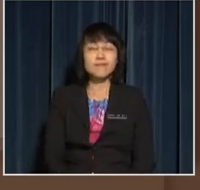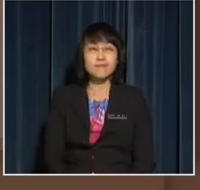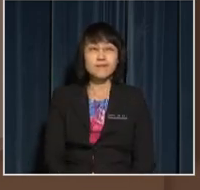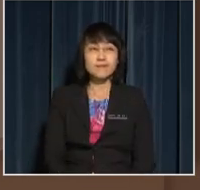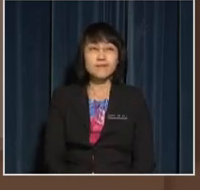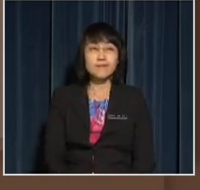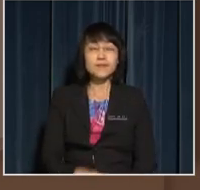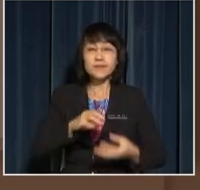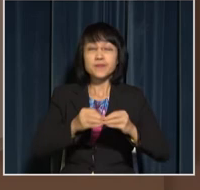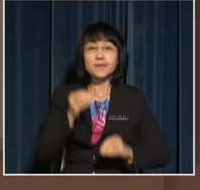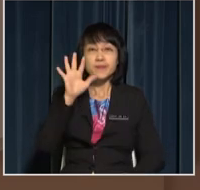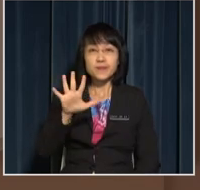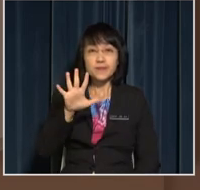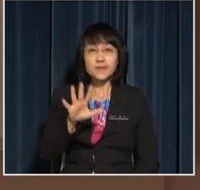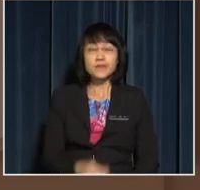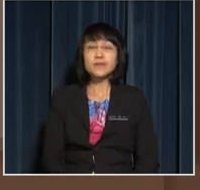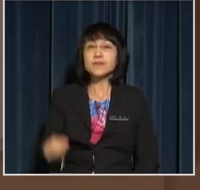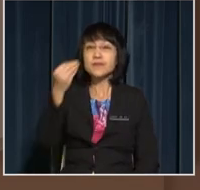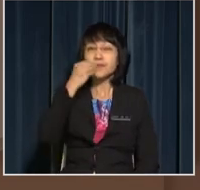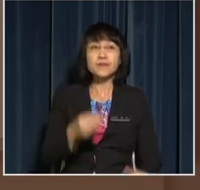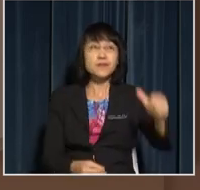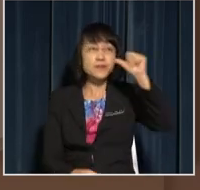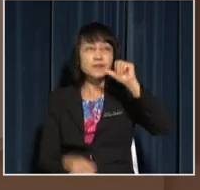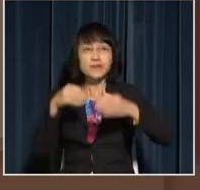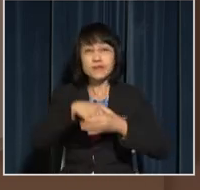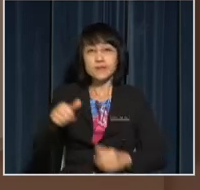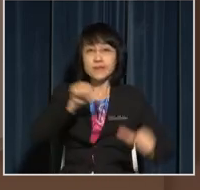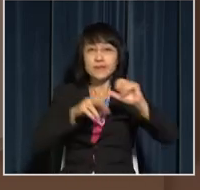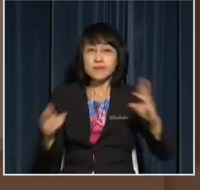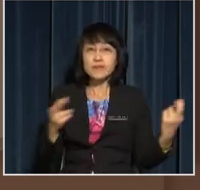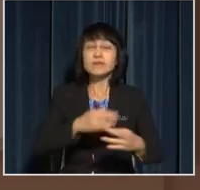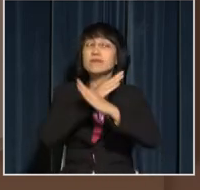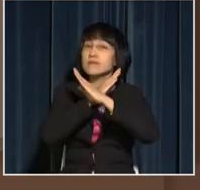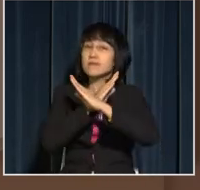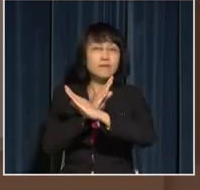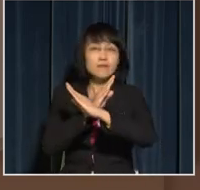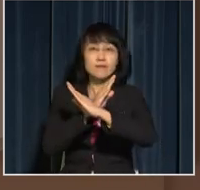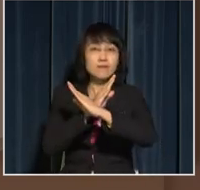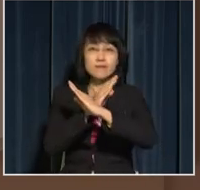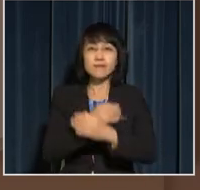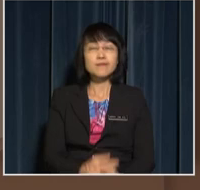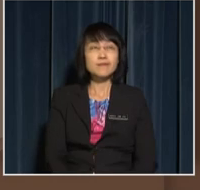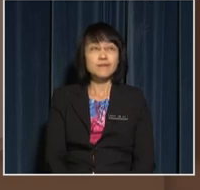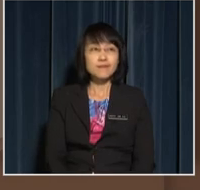nombor empat, dan minum di ruang sains di biasa